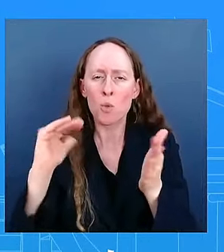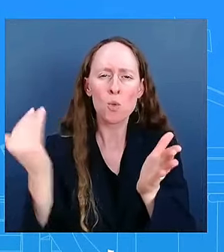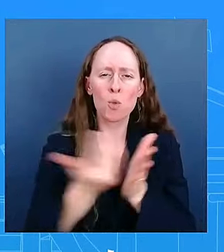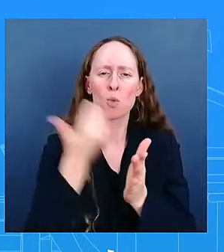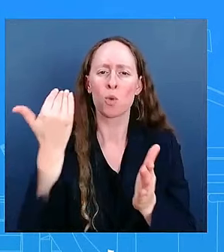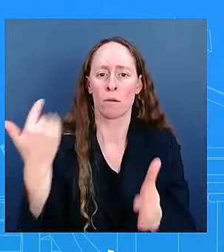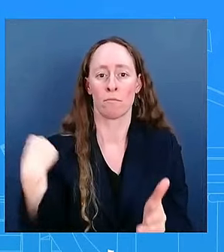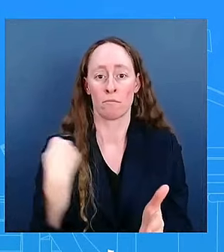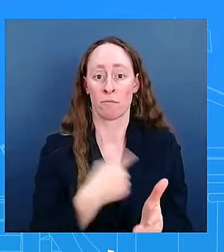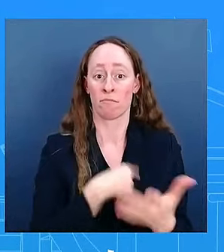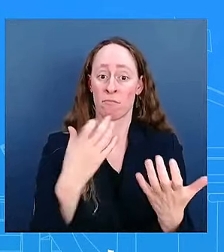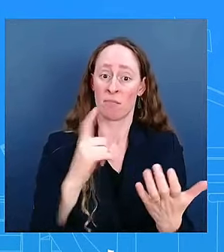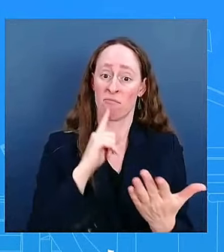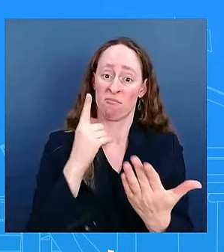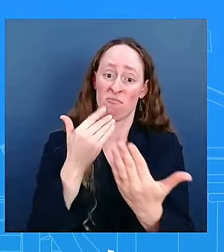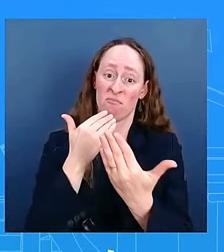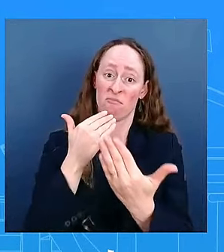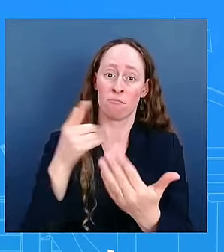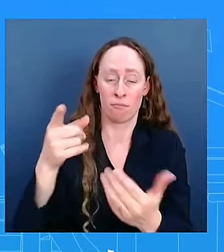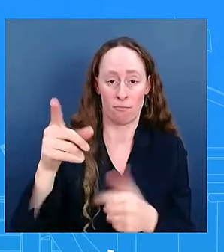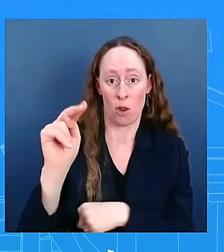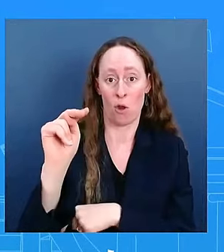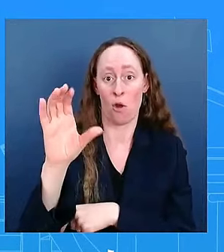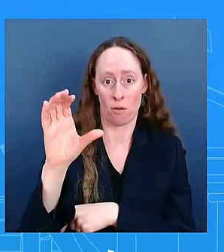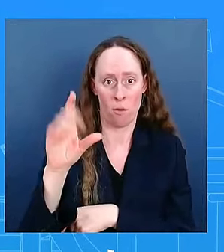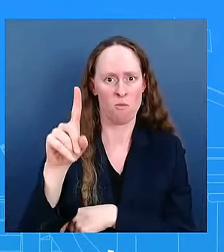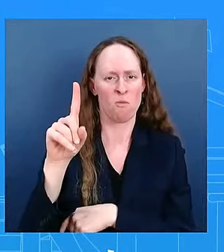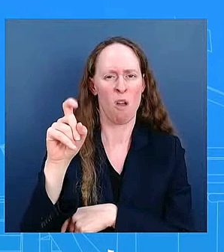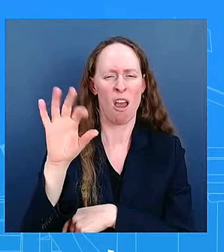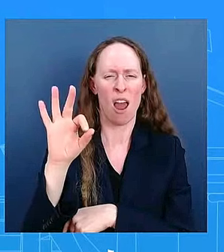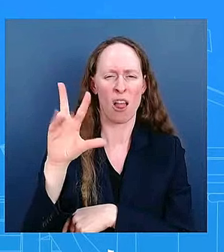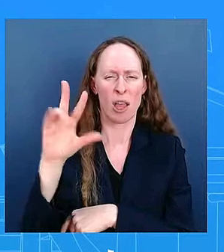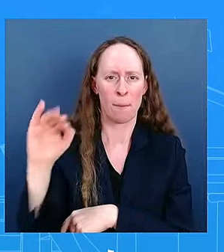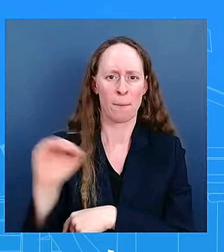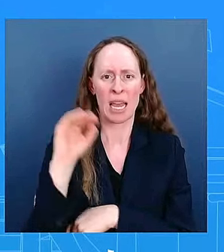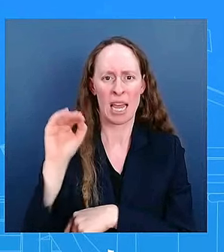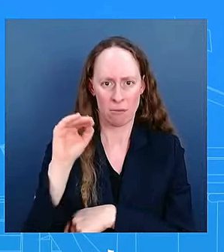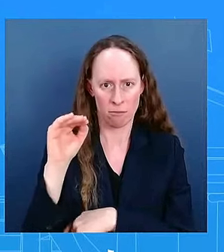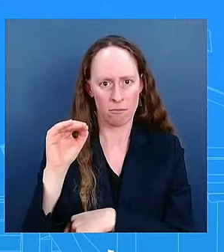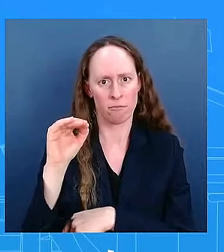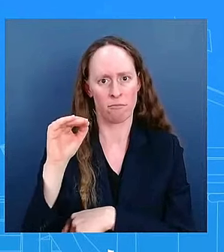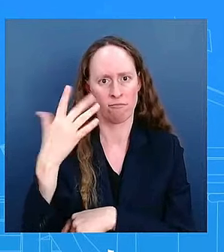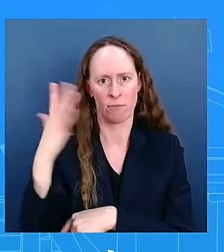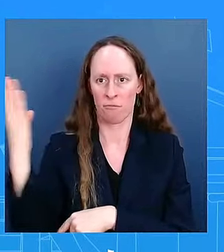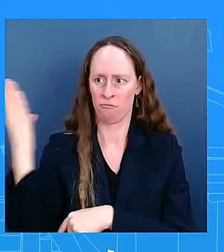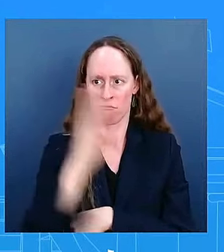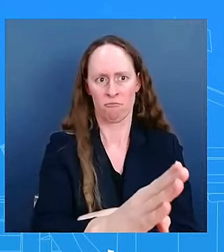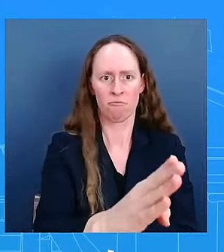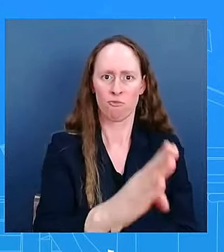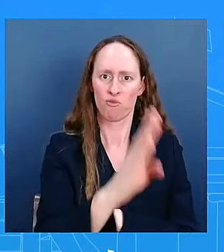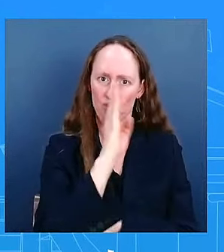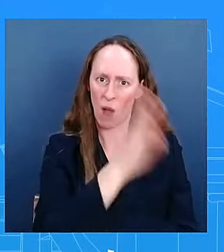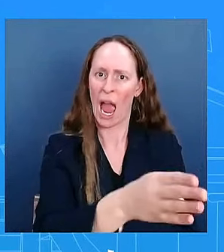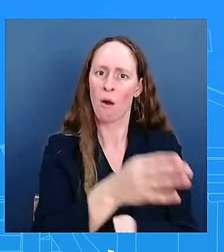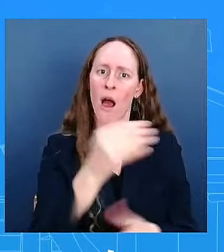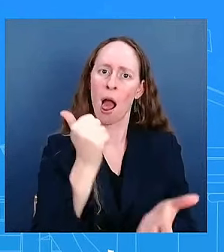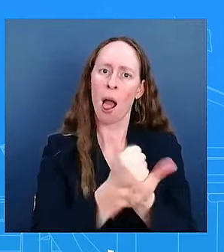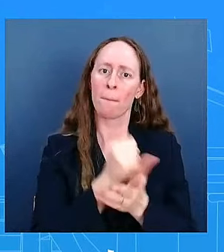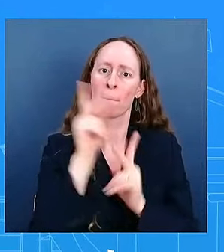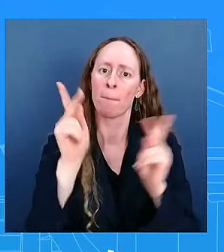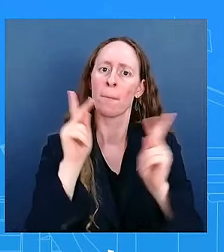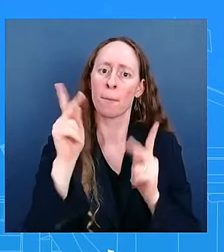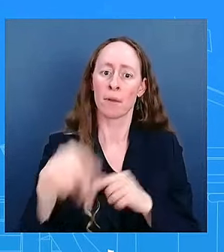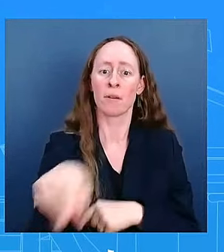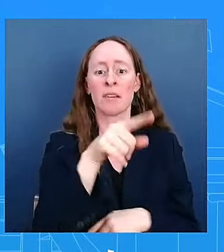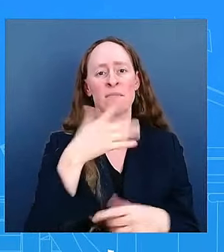in direct financial assistance. This is for survivors, obviously. And as the President and the Vice President have said